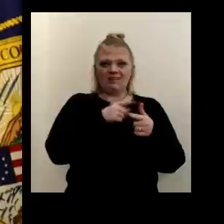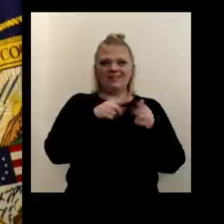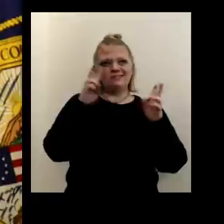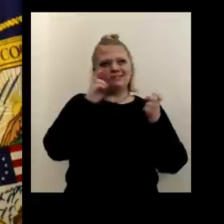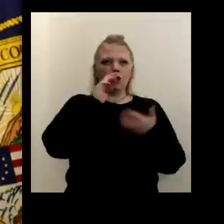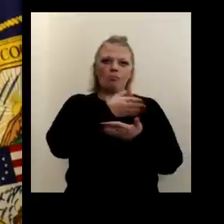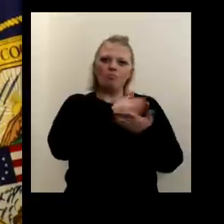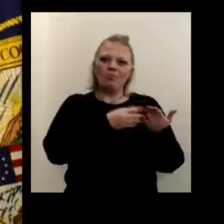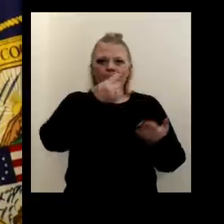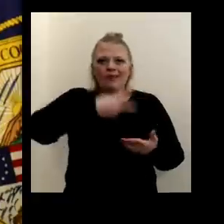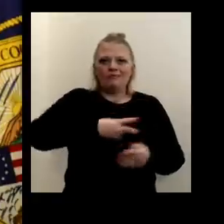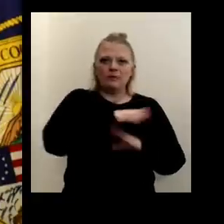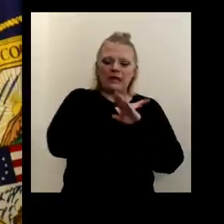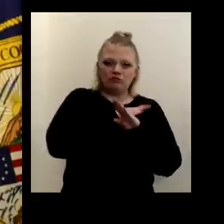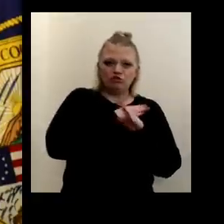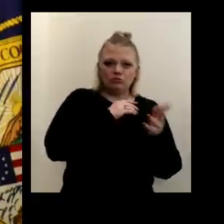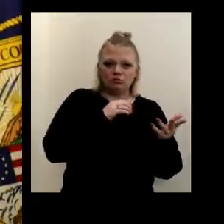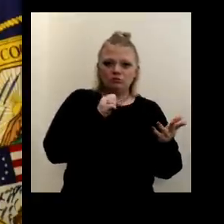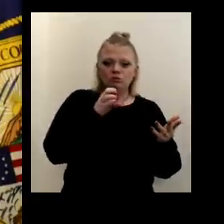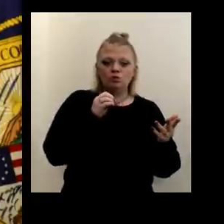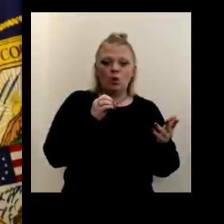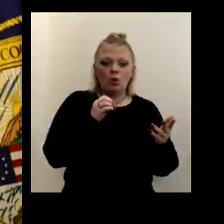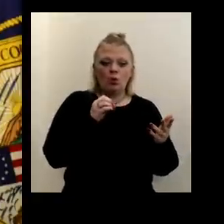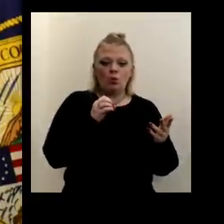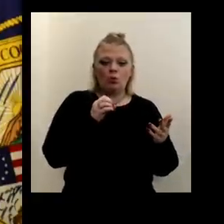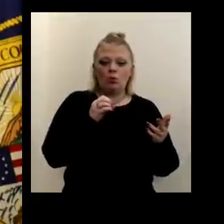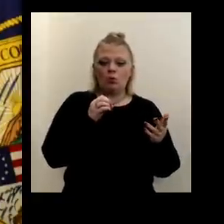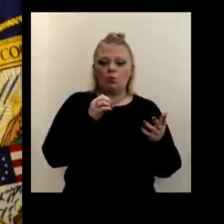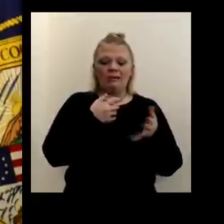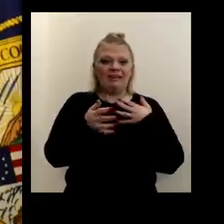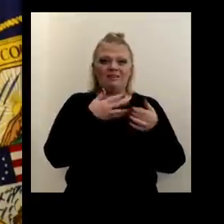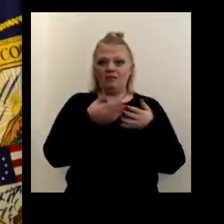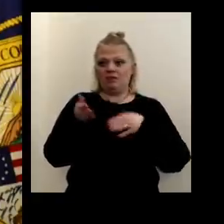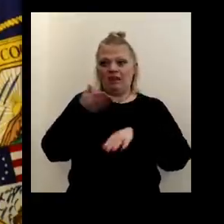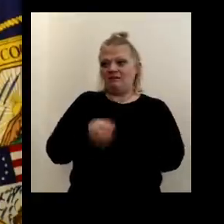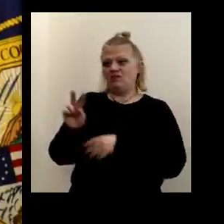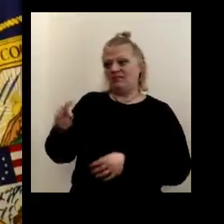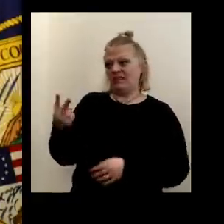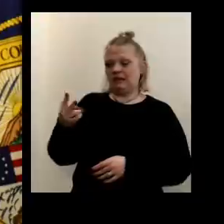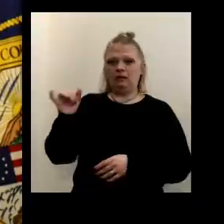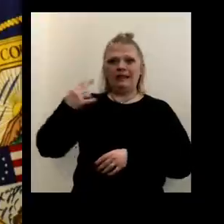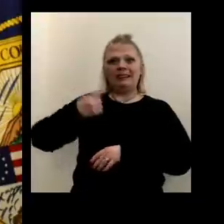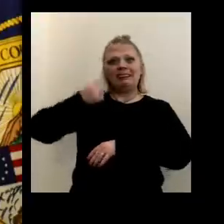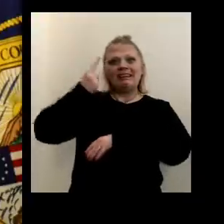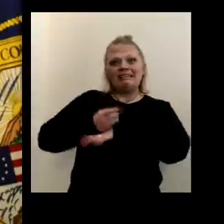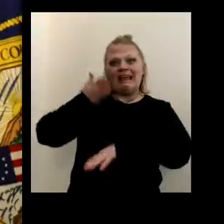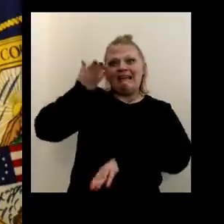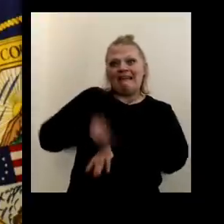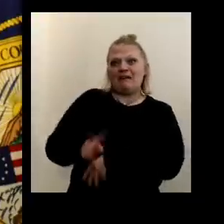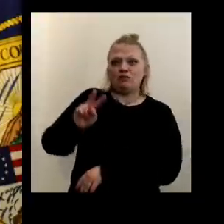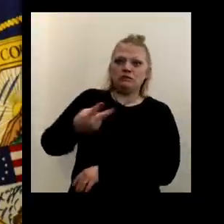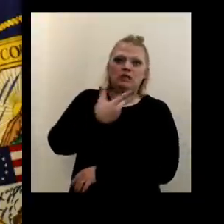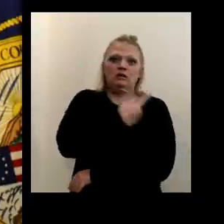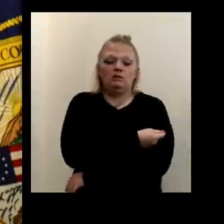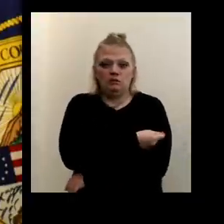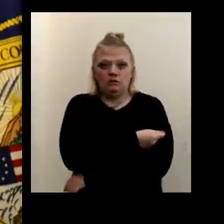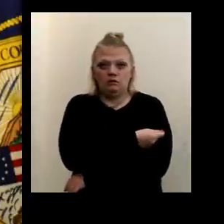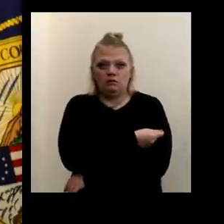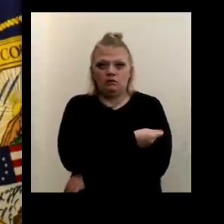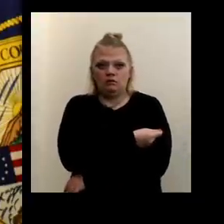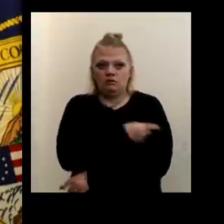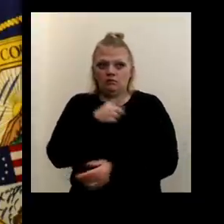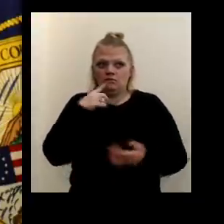protection. So, um, even after someone receives the second dose, like the day after somebody receives their second dose of vaccine,